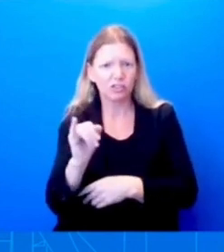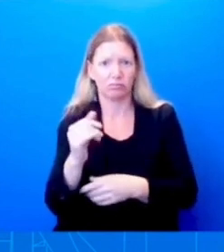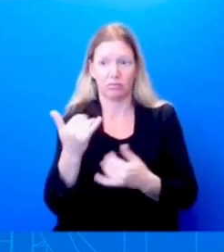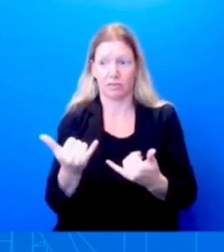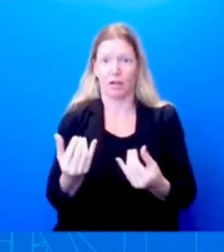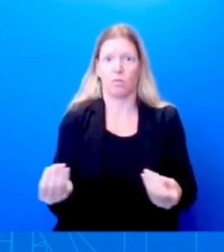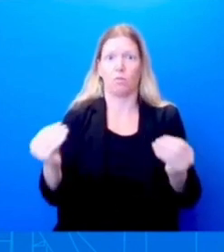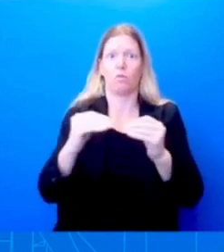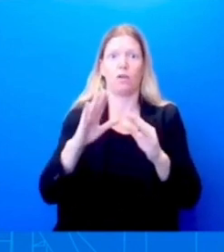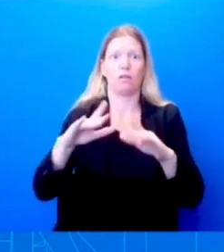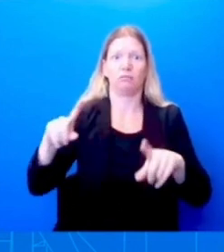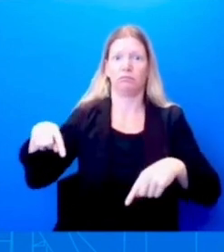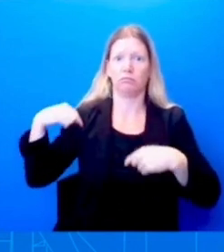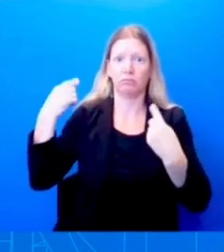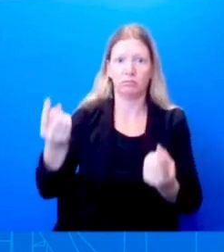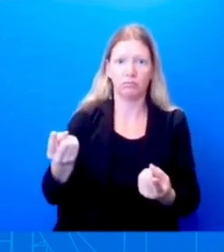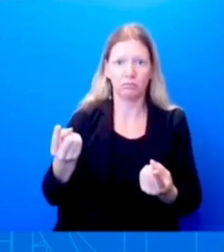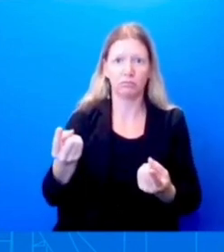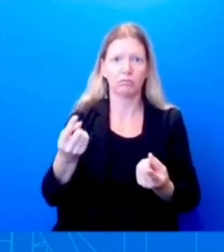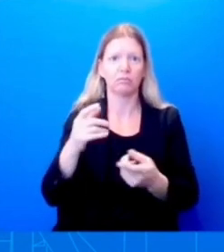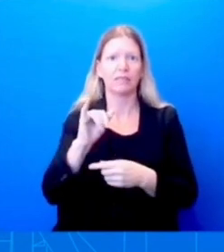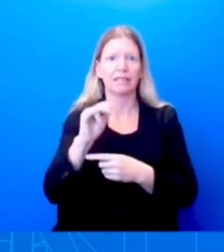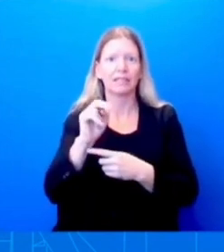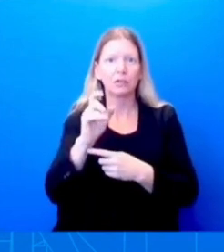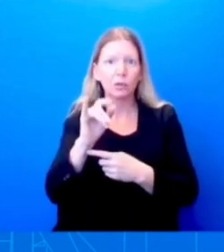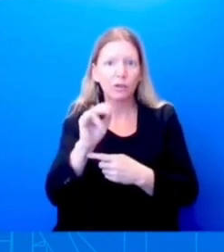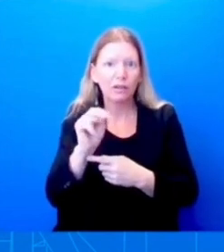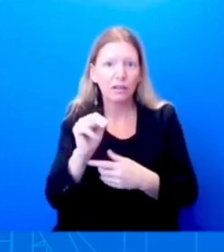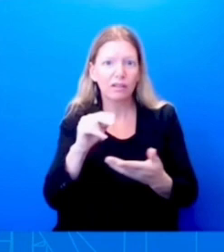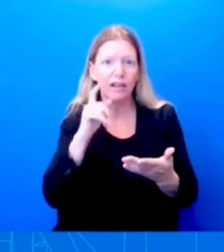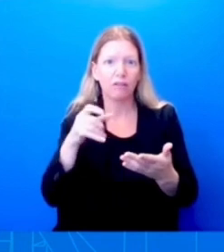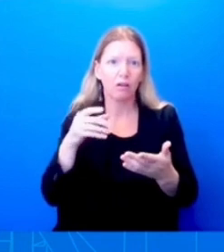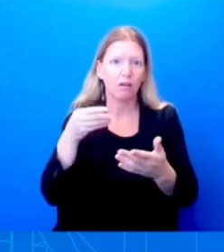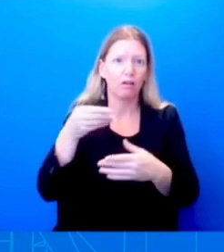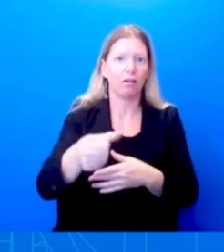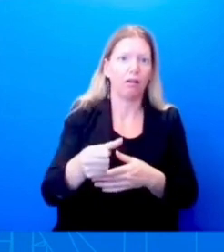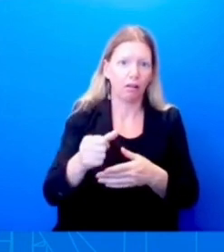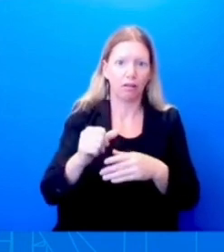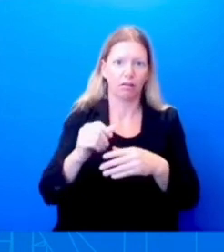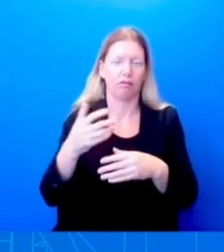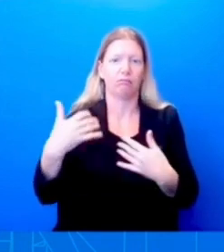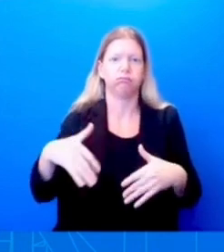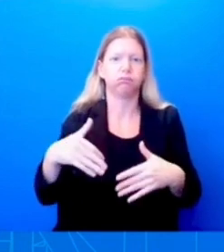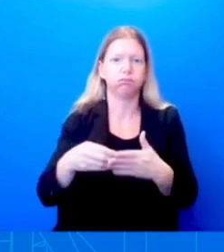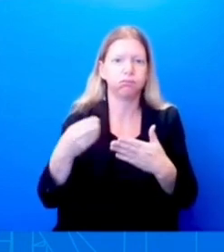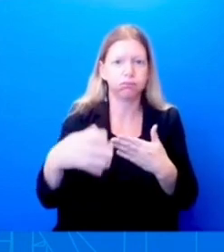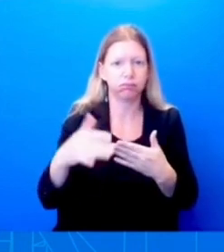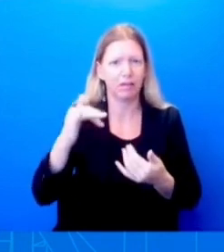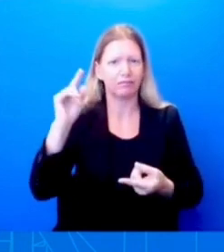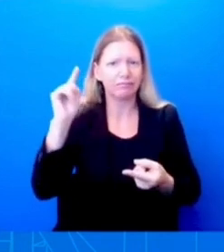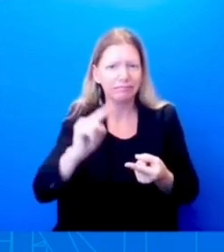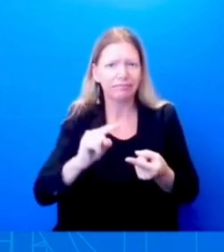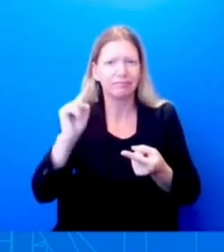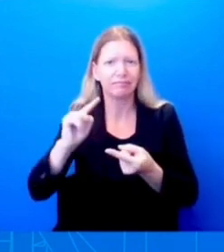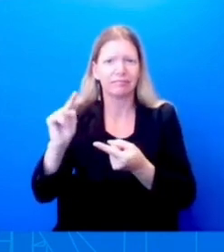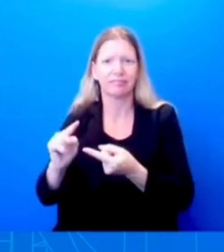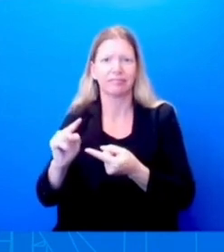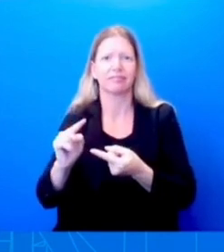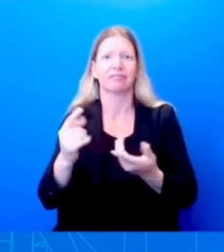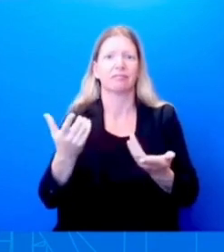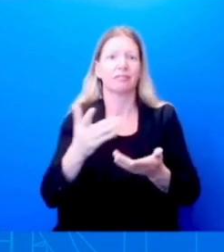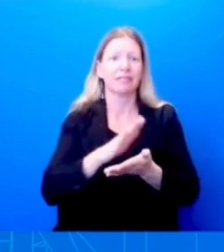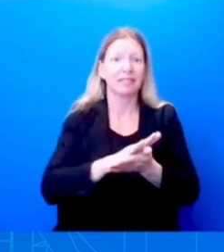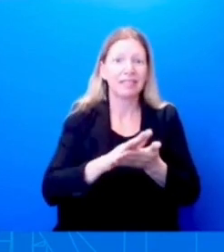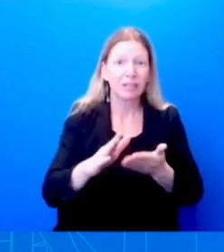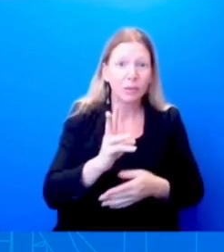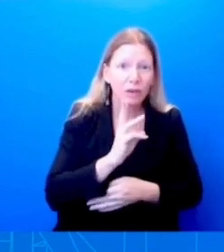medicine that they need, clean water, removing lead pipes from communities all across this country. I do